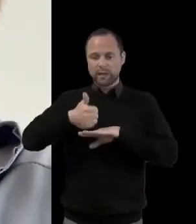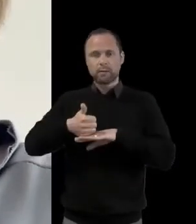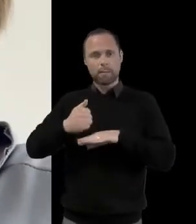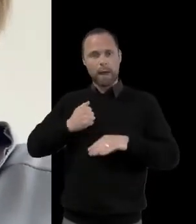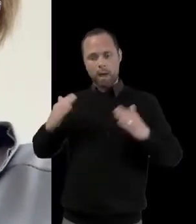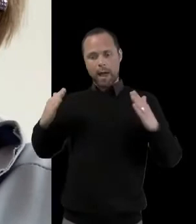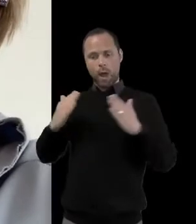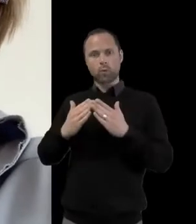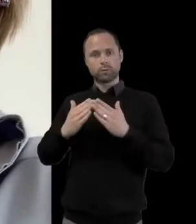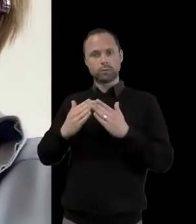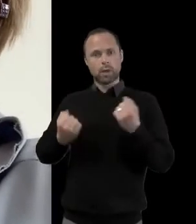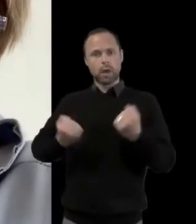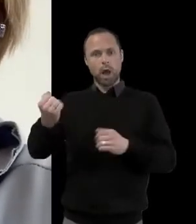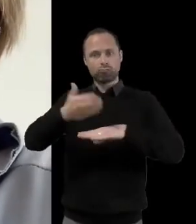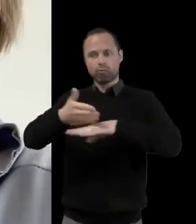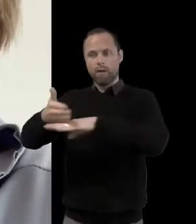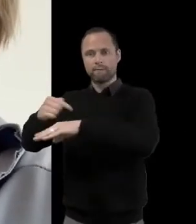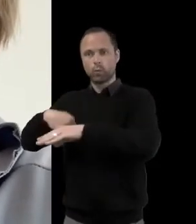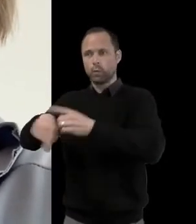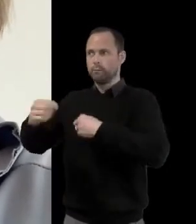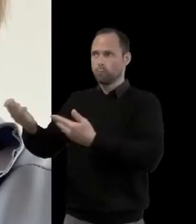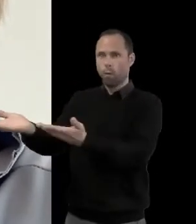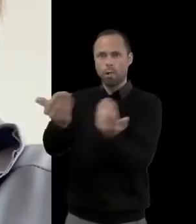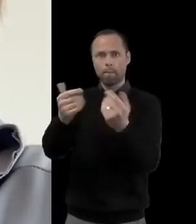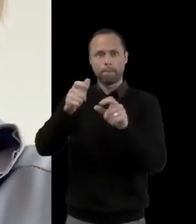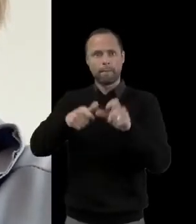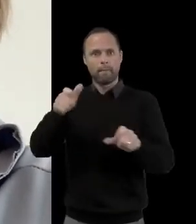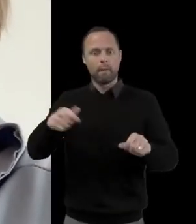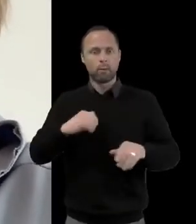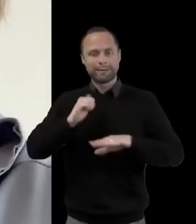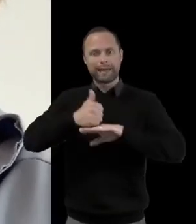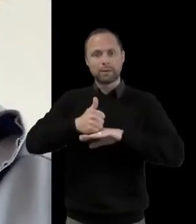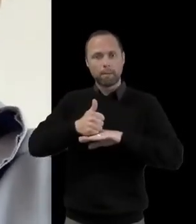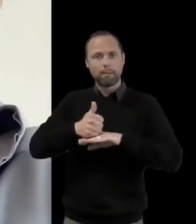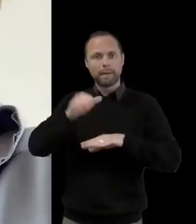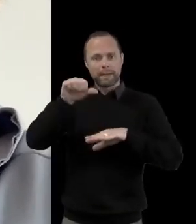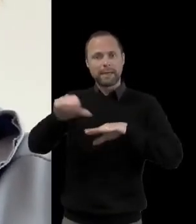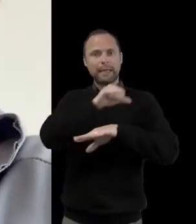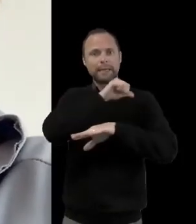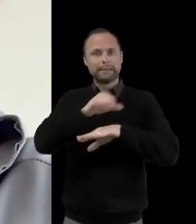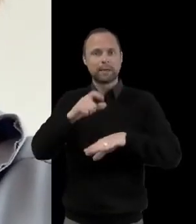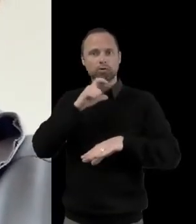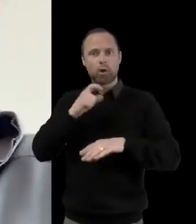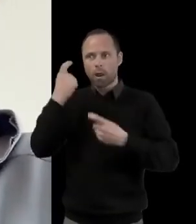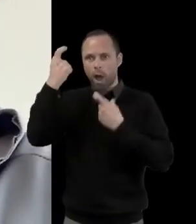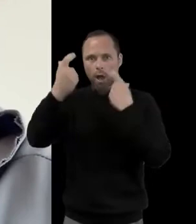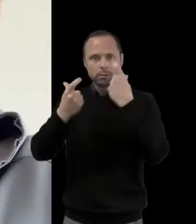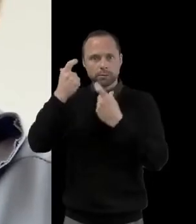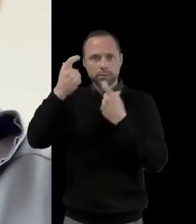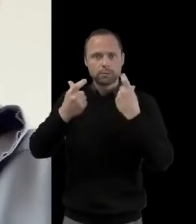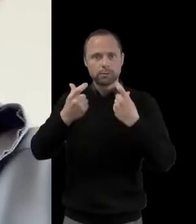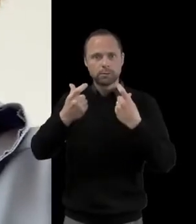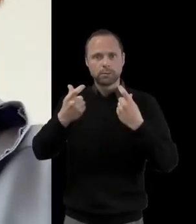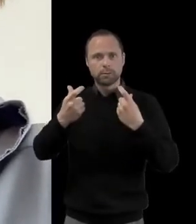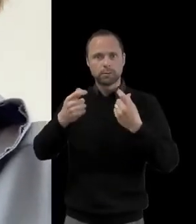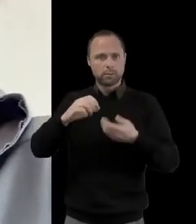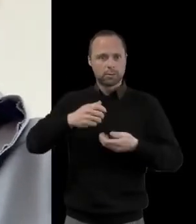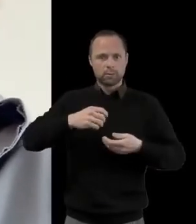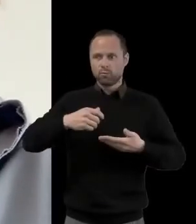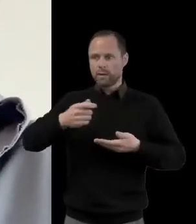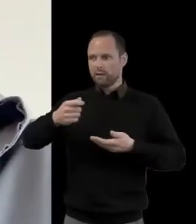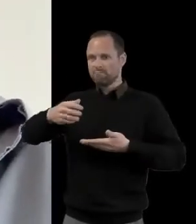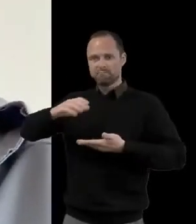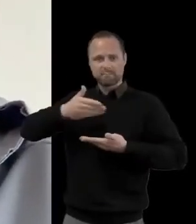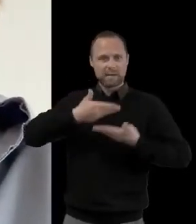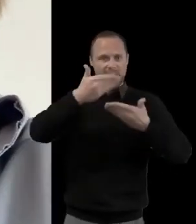celebrated Easter with our community here with a big Easter egg hunt and gave away chocolate. Who doesn't like chocolate?